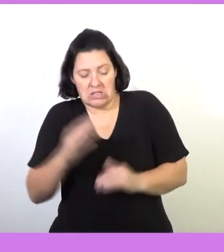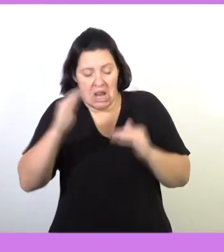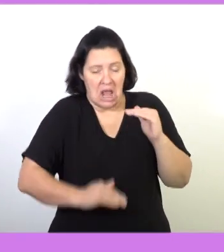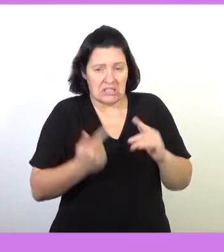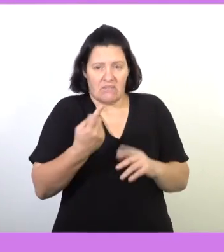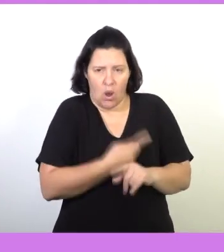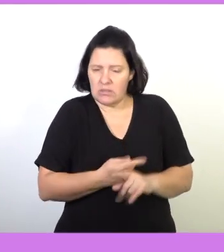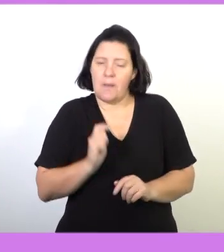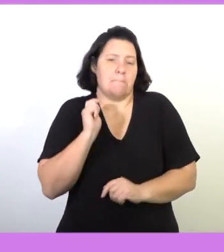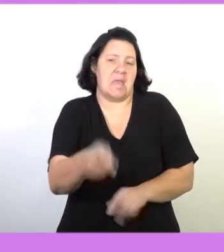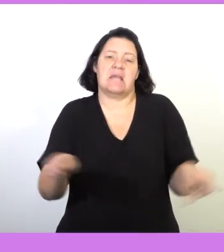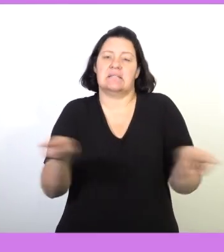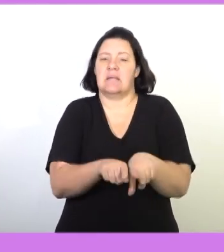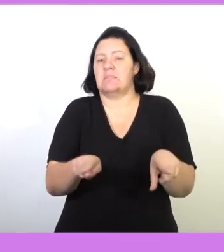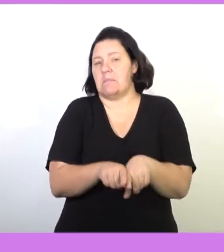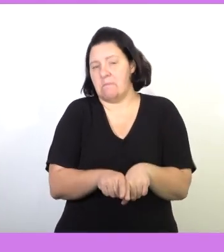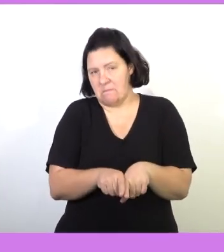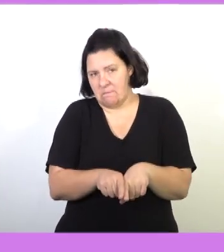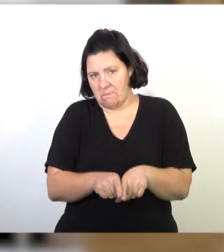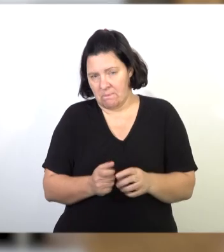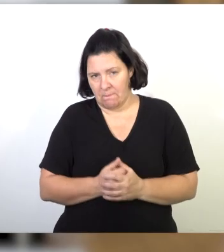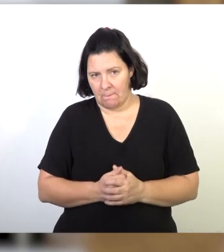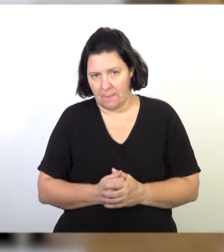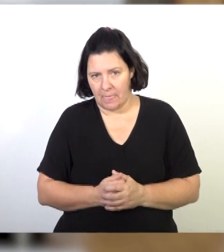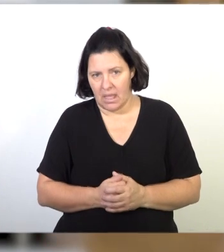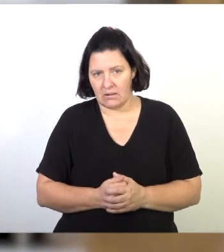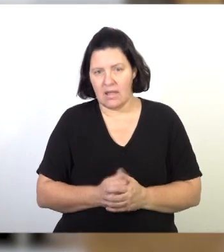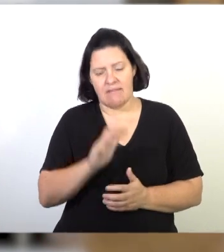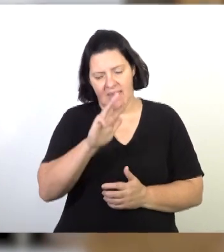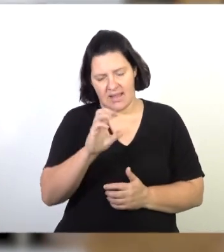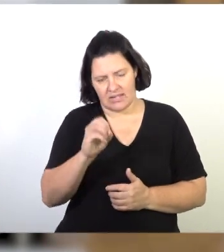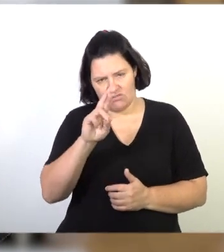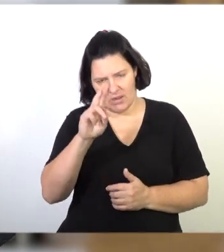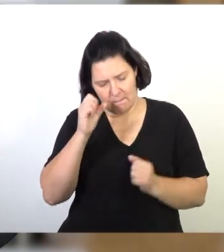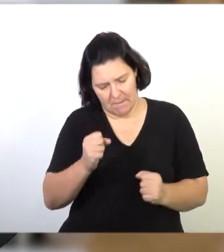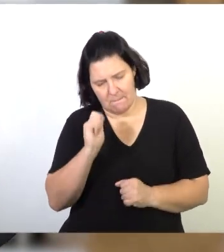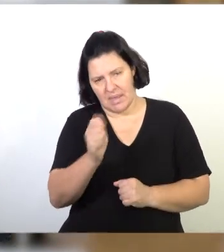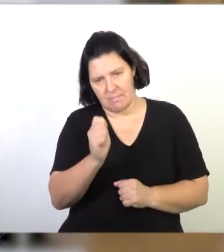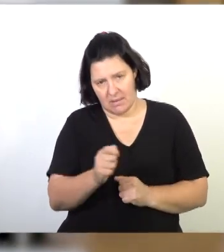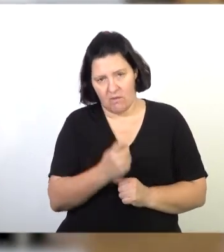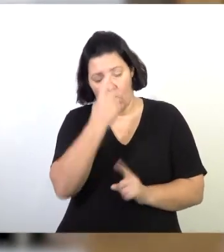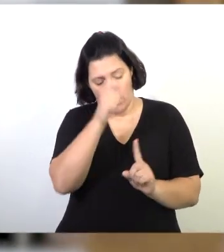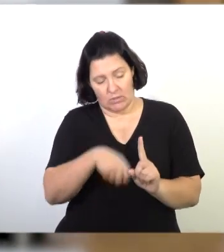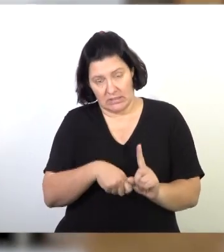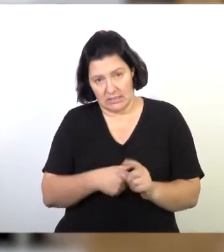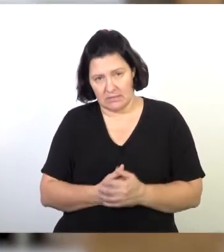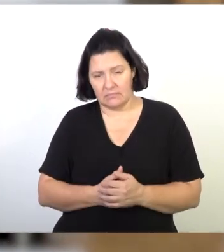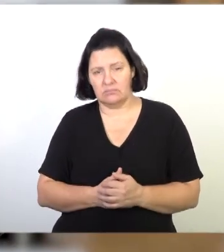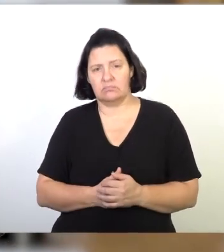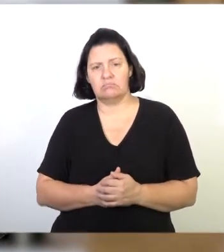less than seven hours, at the end of the day they are expected to pay 90 rands per person.